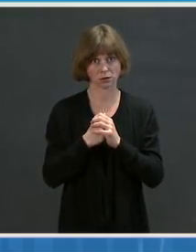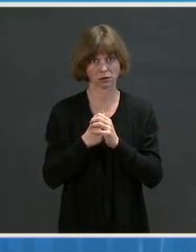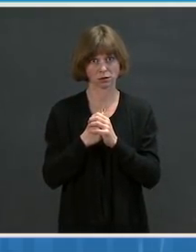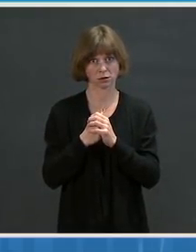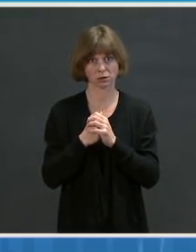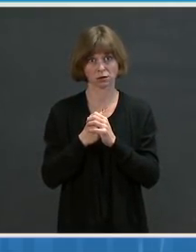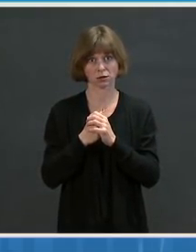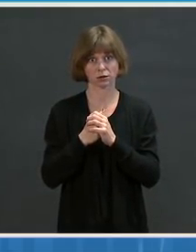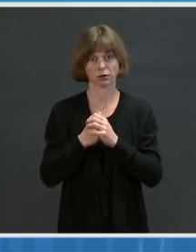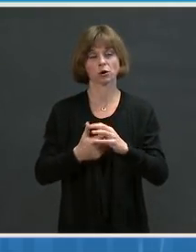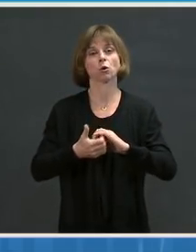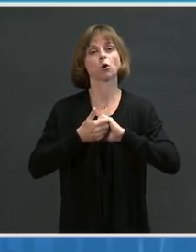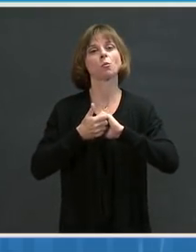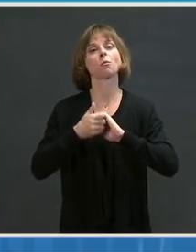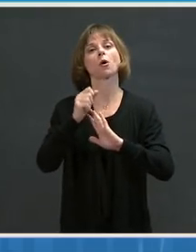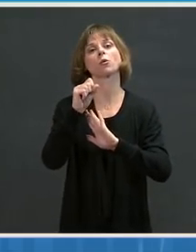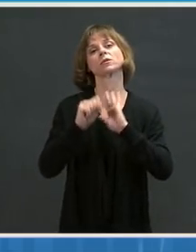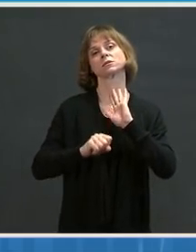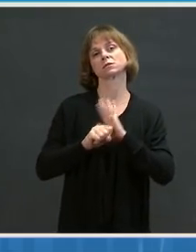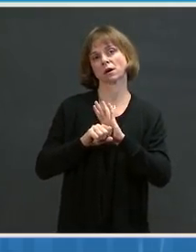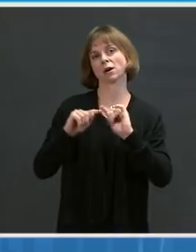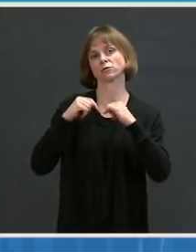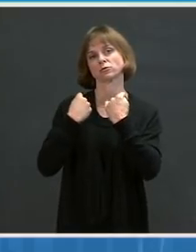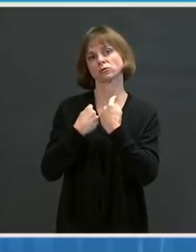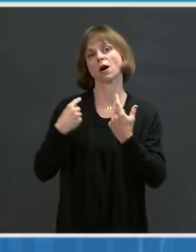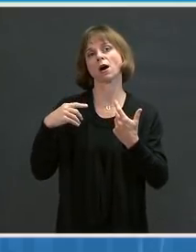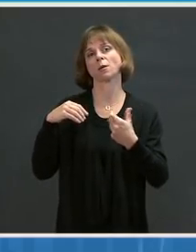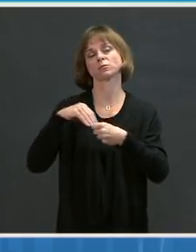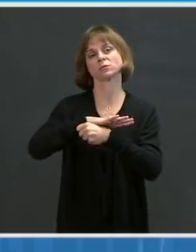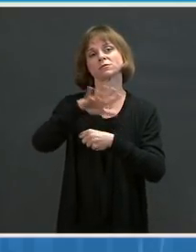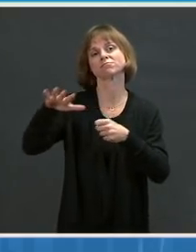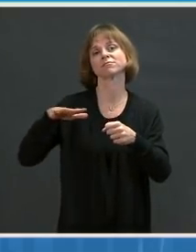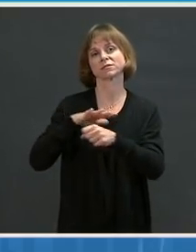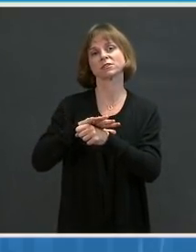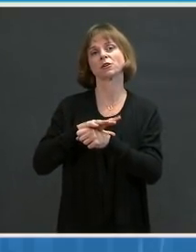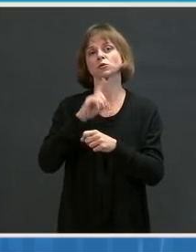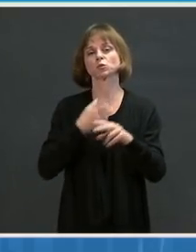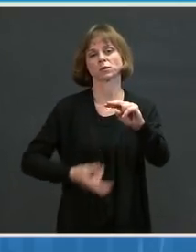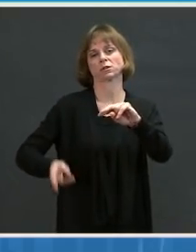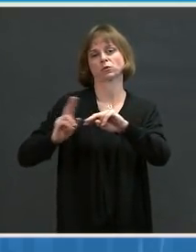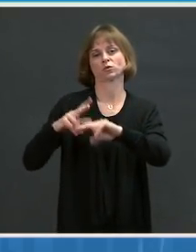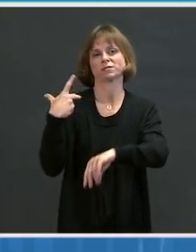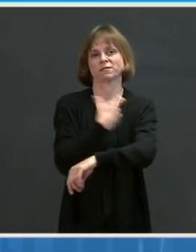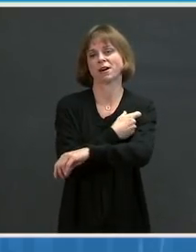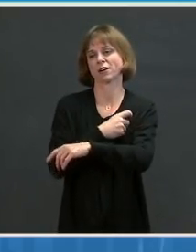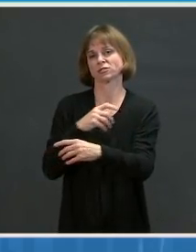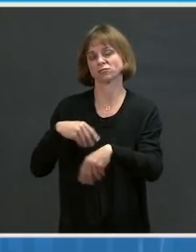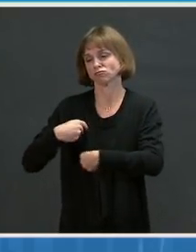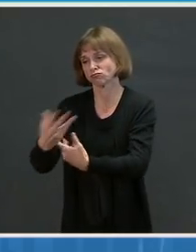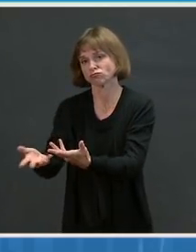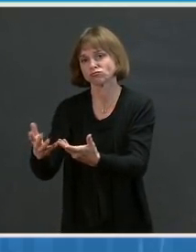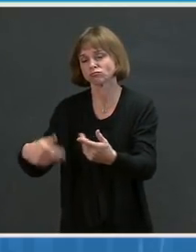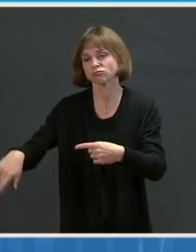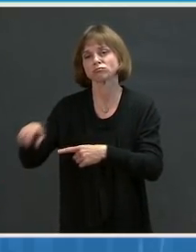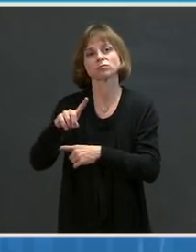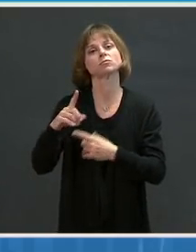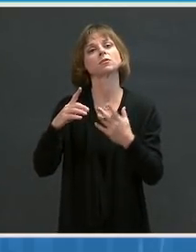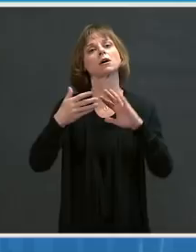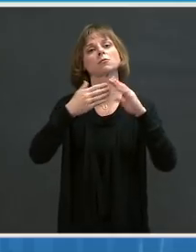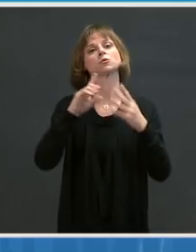states, tribes, and territories to increase vaccinations in the hardest-hit and hardest-to-reach communities,